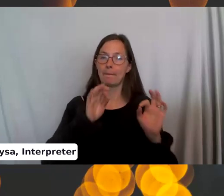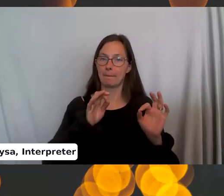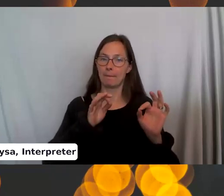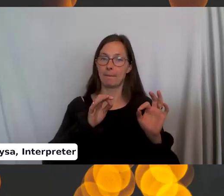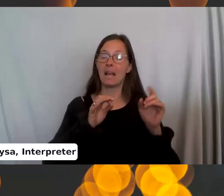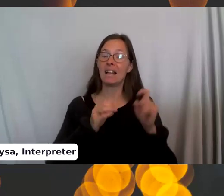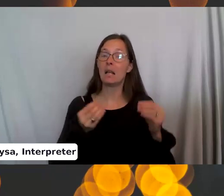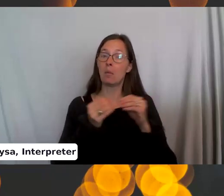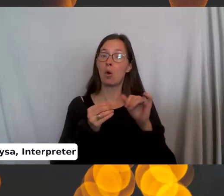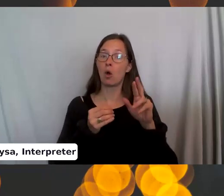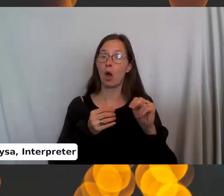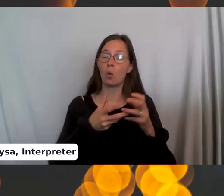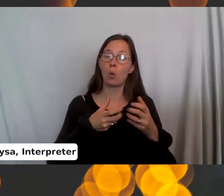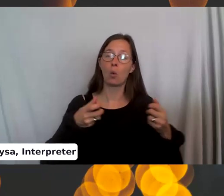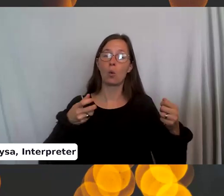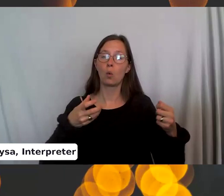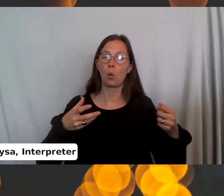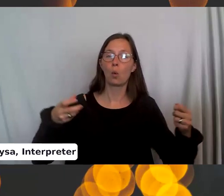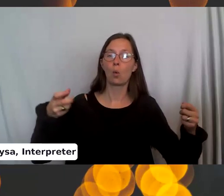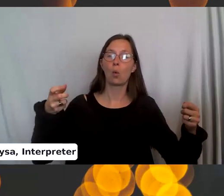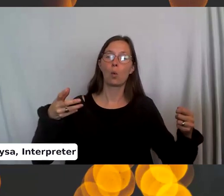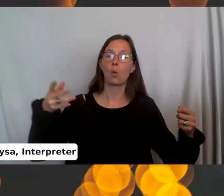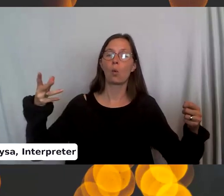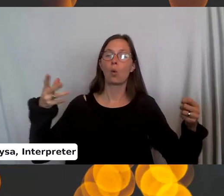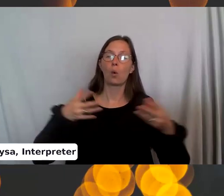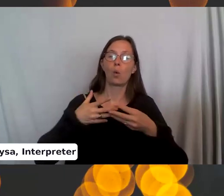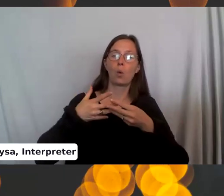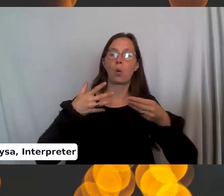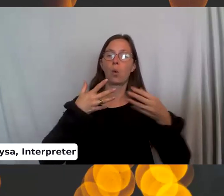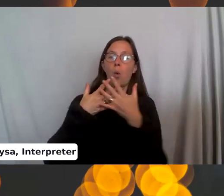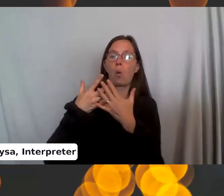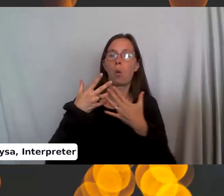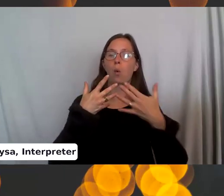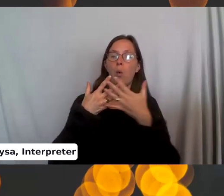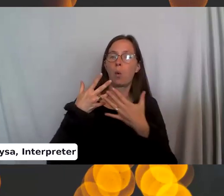yarn, you kind of loosen it and slide and you'll get more yarn. Okay.